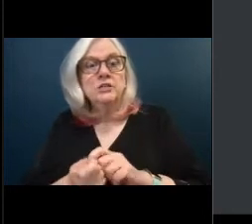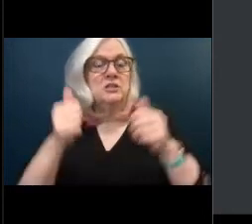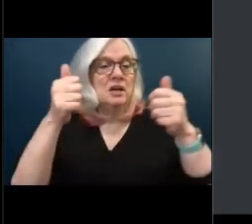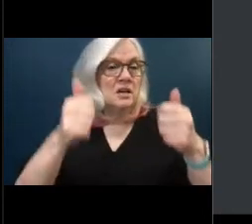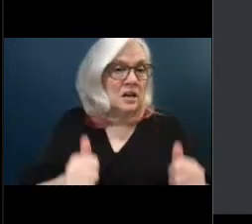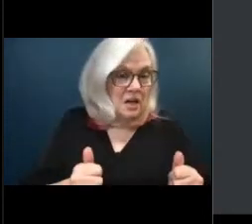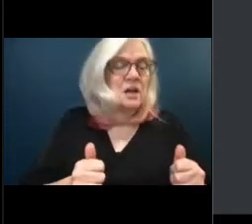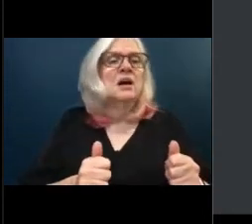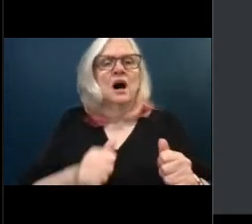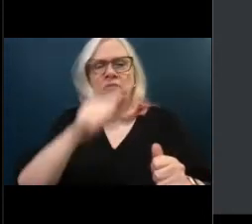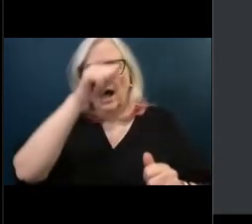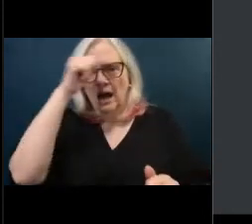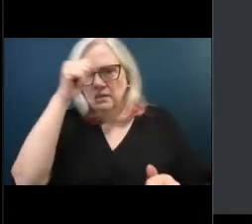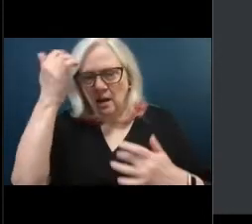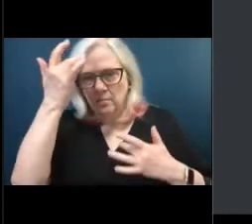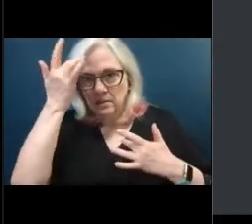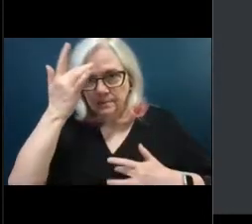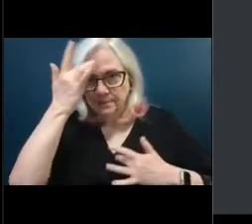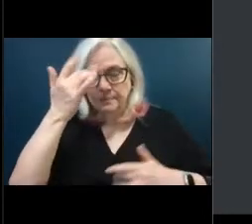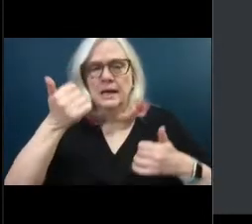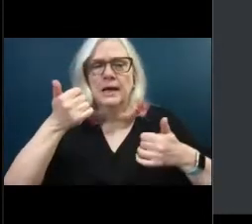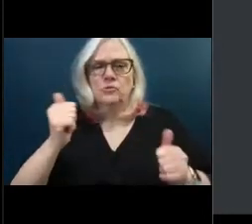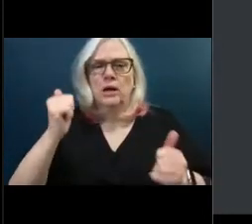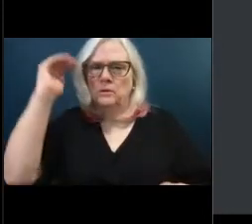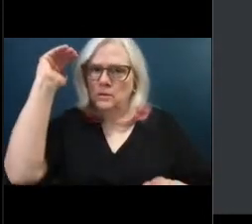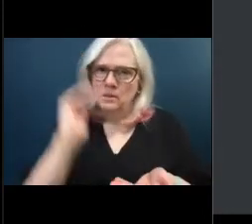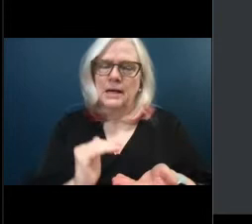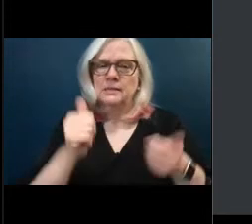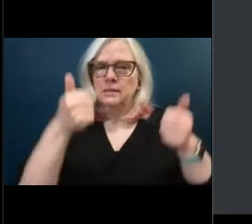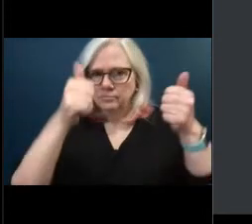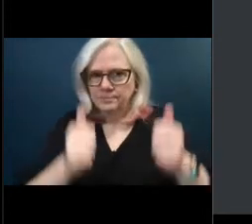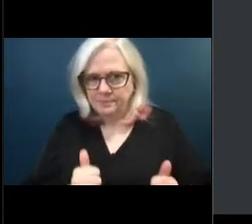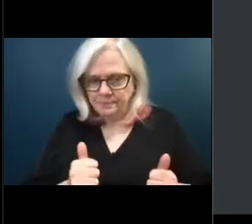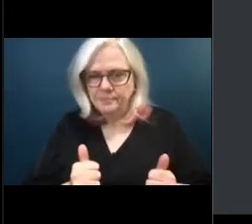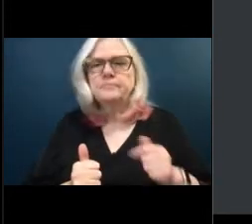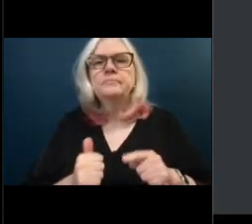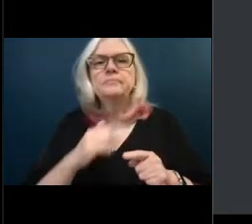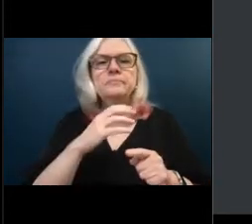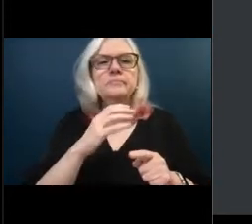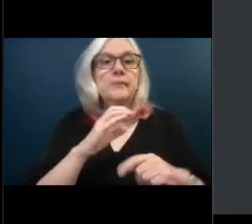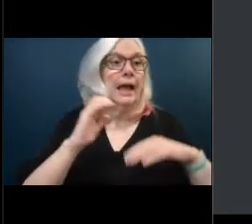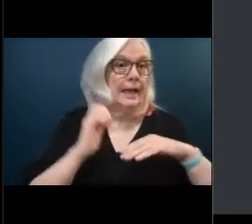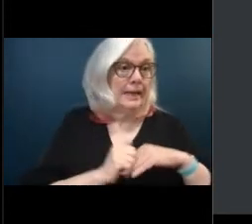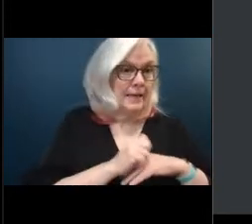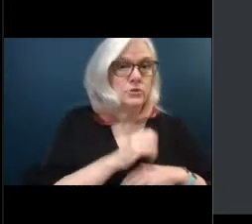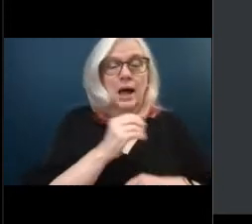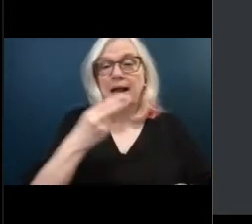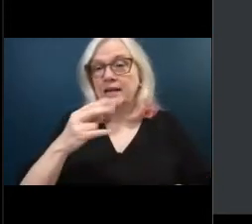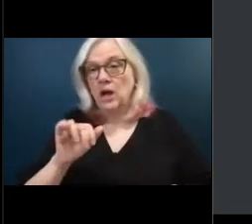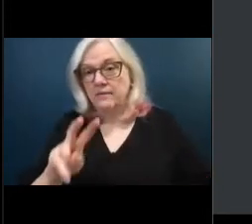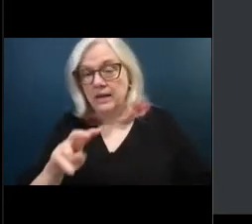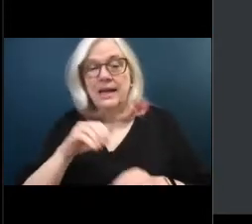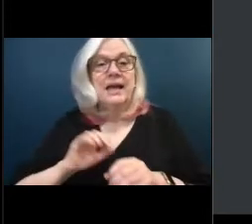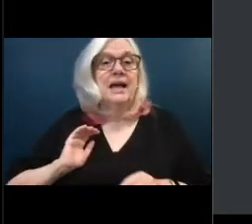techniques that help alter the course of heart disease, cancer, HIV, and AIDS in our state, encouraging healthy